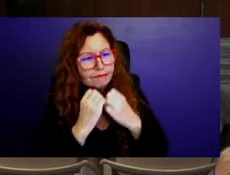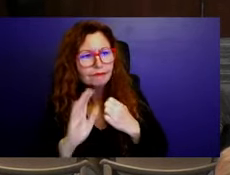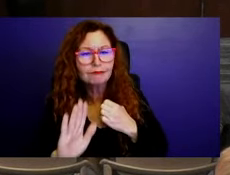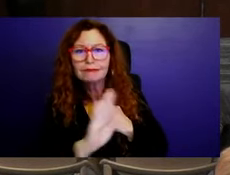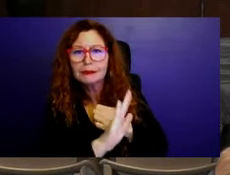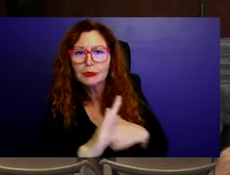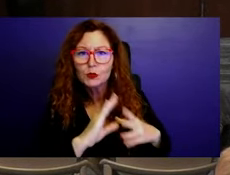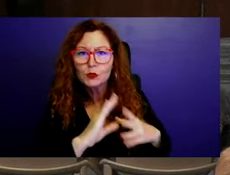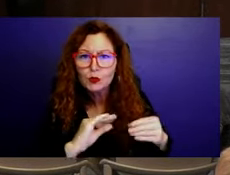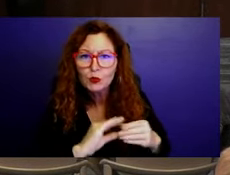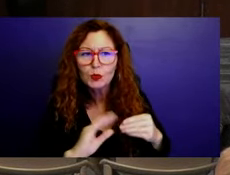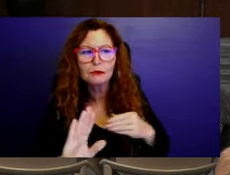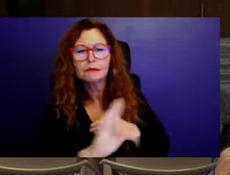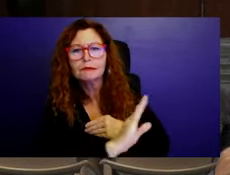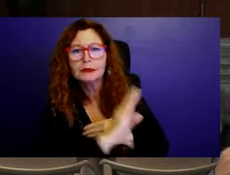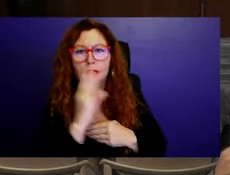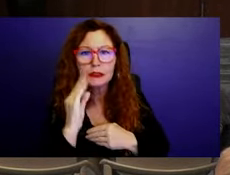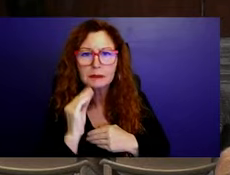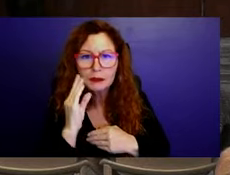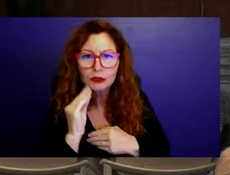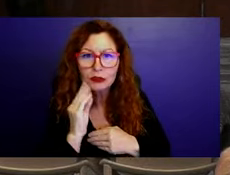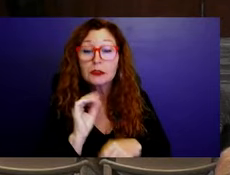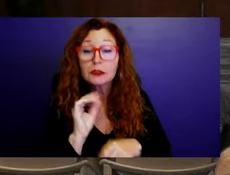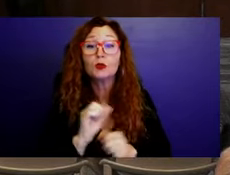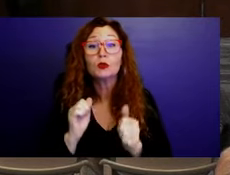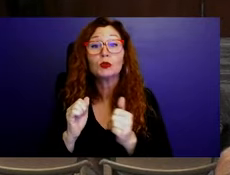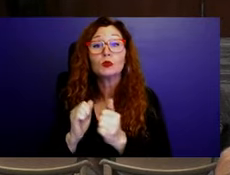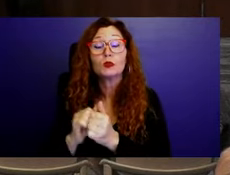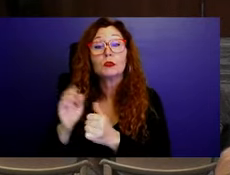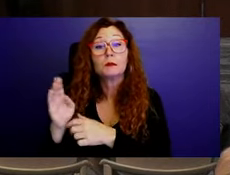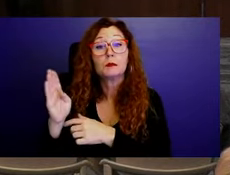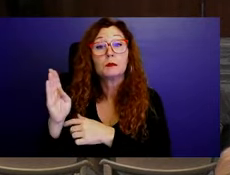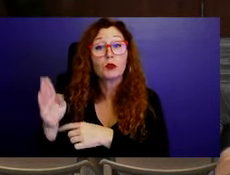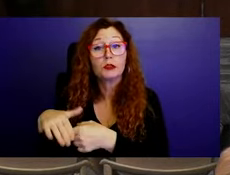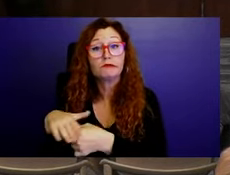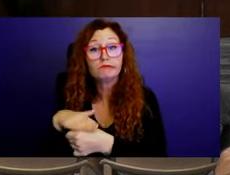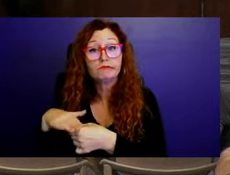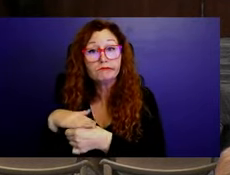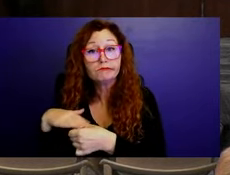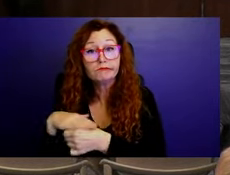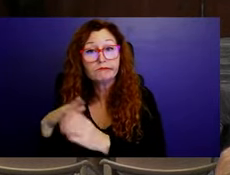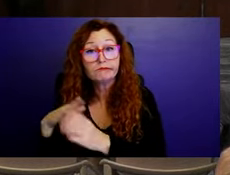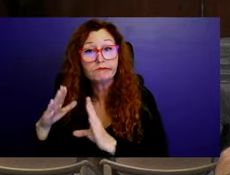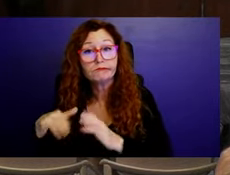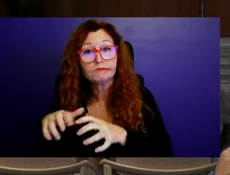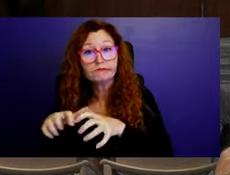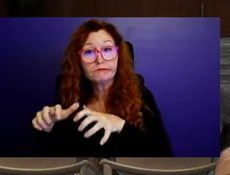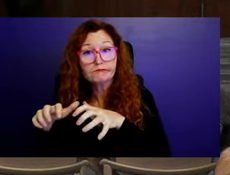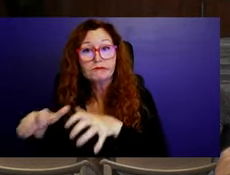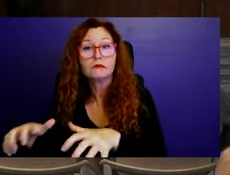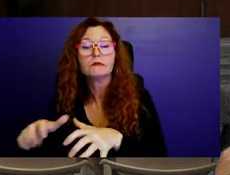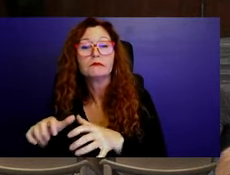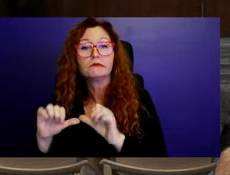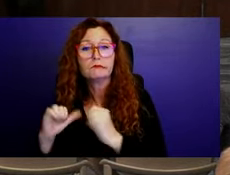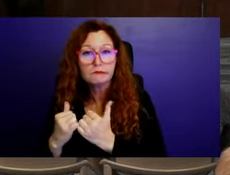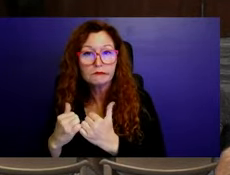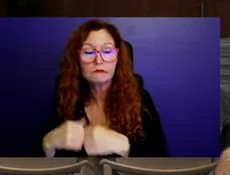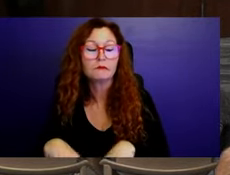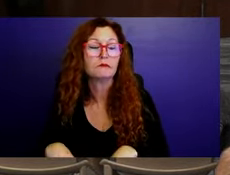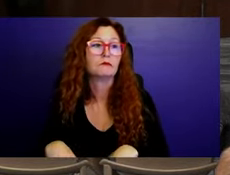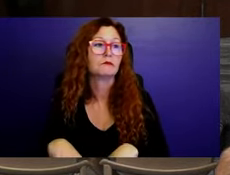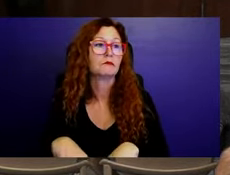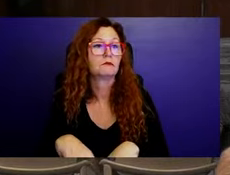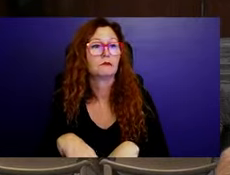Boynton Neighborhood Association, the Florida Black Historical Research Project and the African American Research Library and Cultural Center